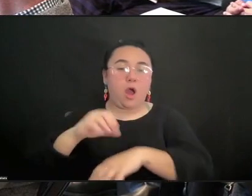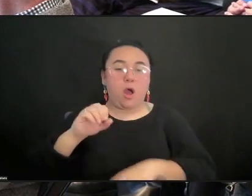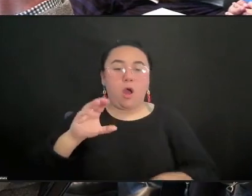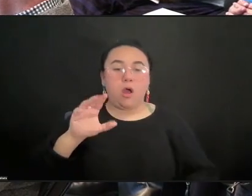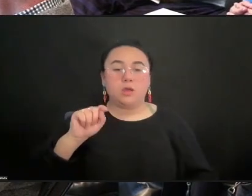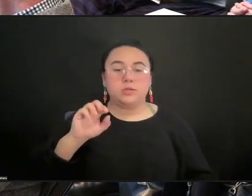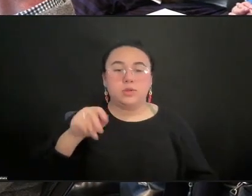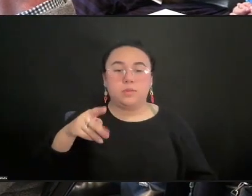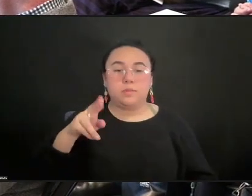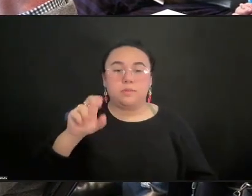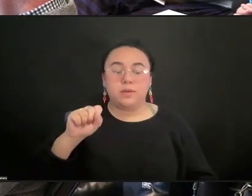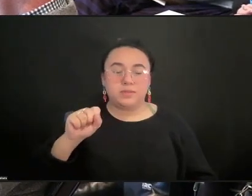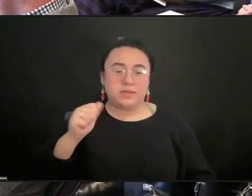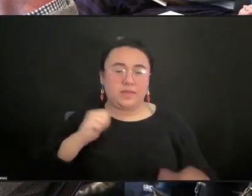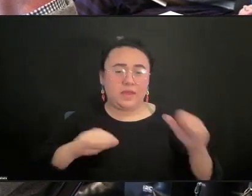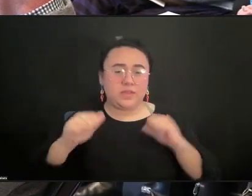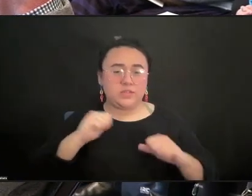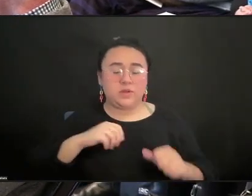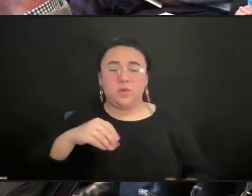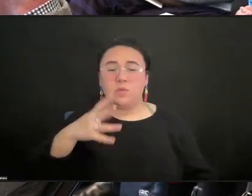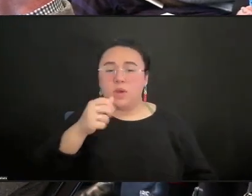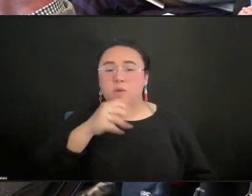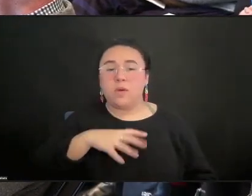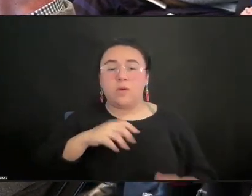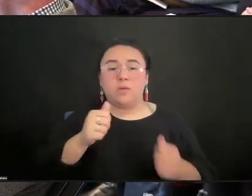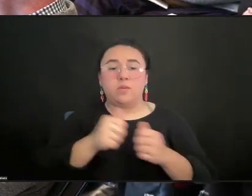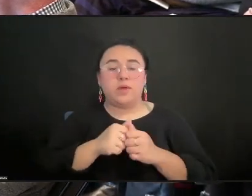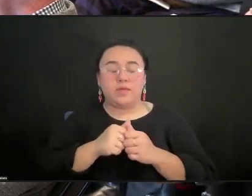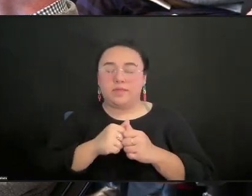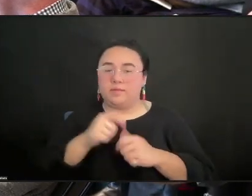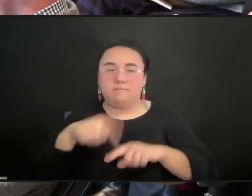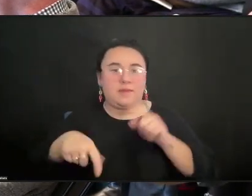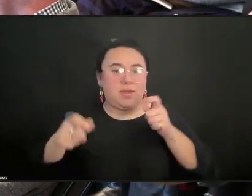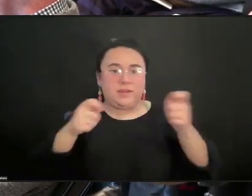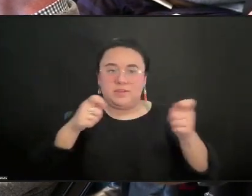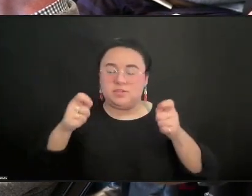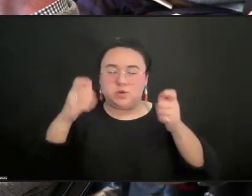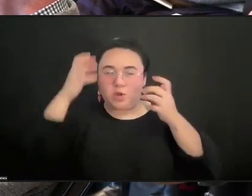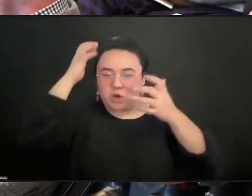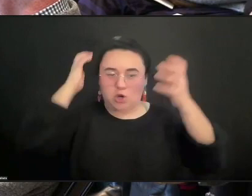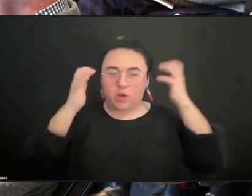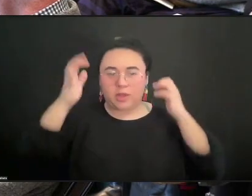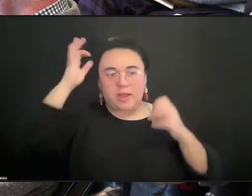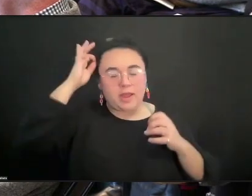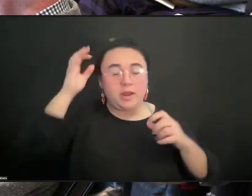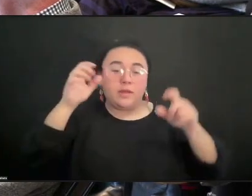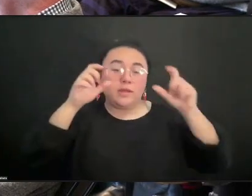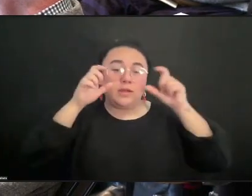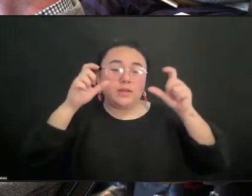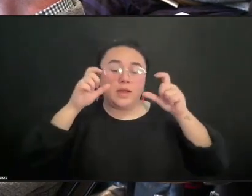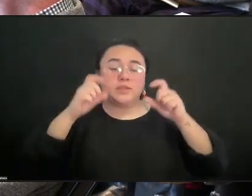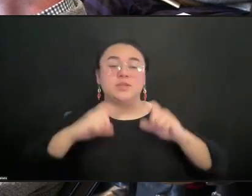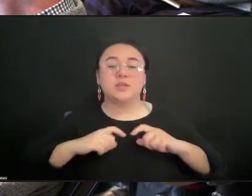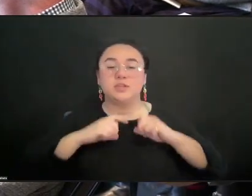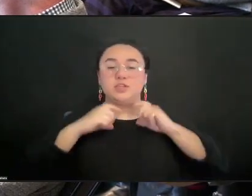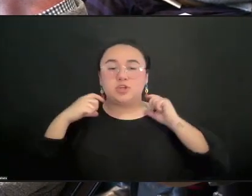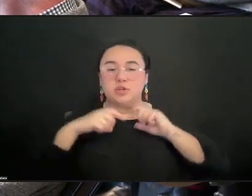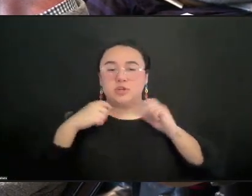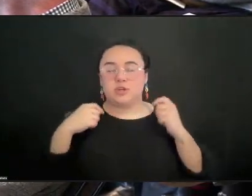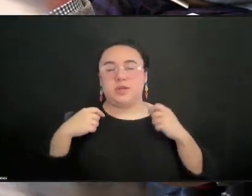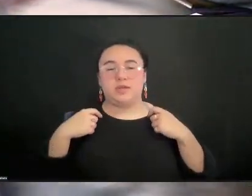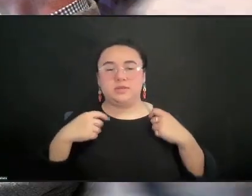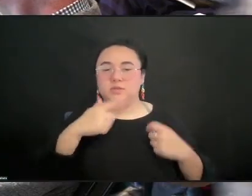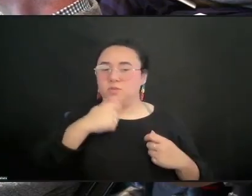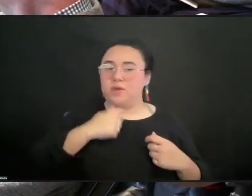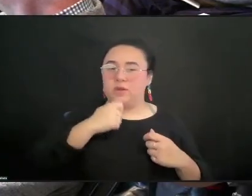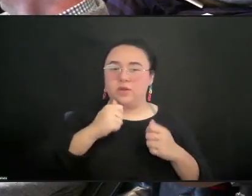white woman with brown, unruly, curly hair and glasses, and wearing a turtleneck sweater that is mostly black with a touch of